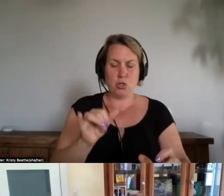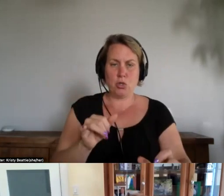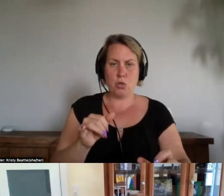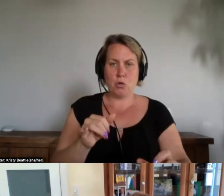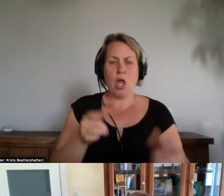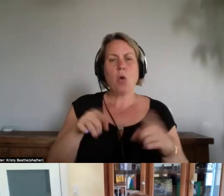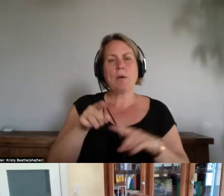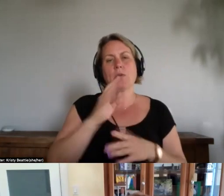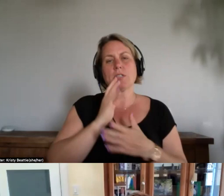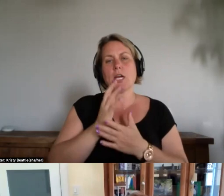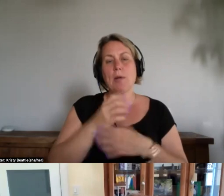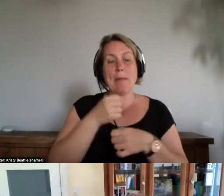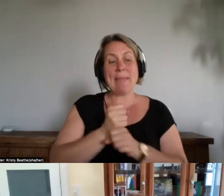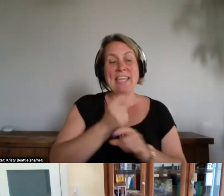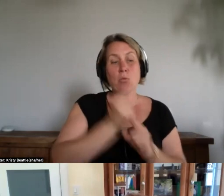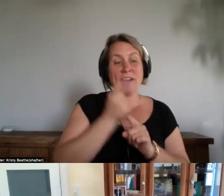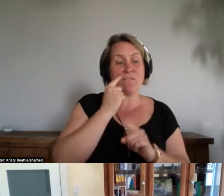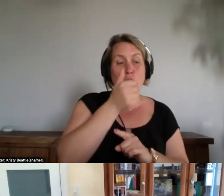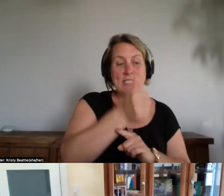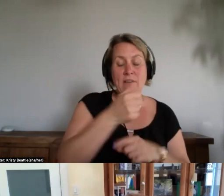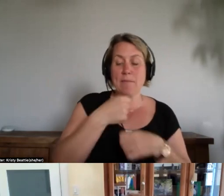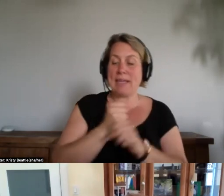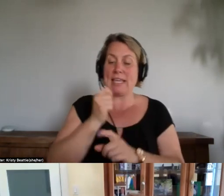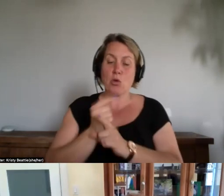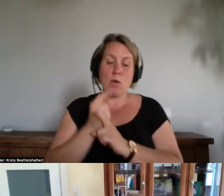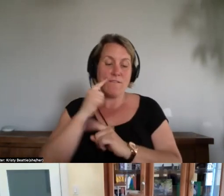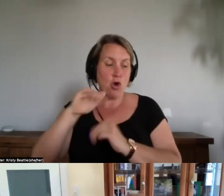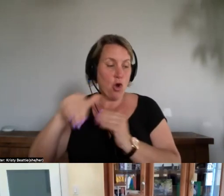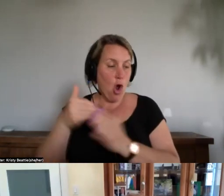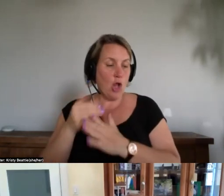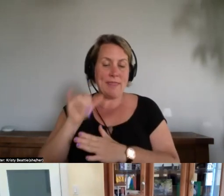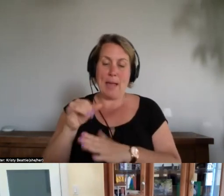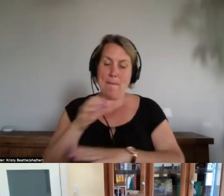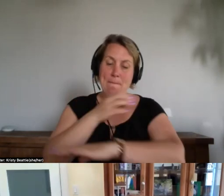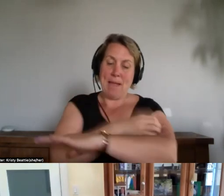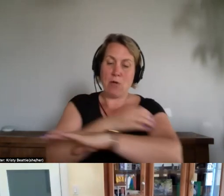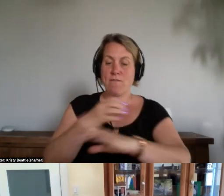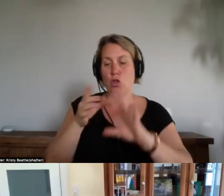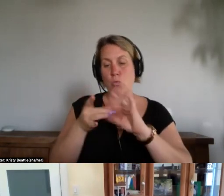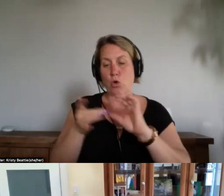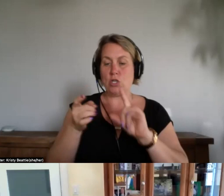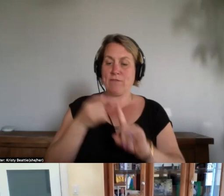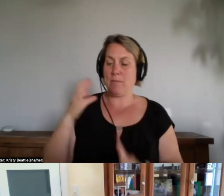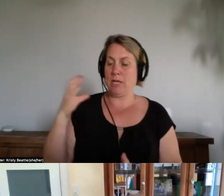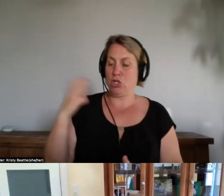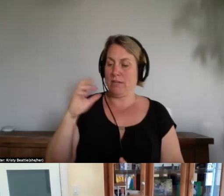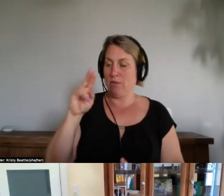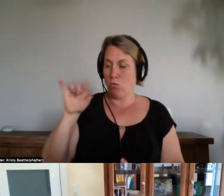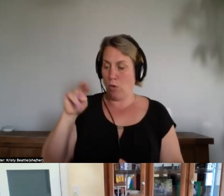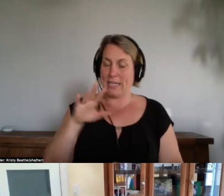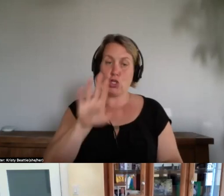self making it right for all in the powerful words of chief ryan and your experience in um